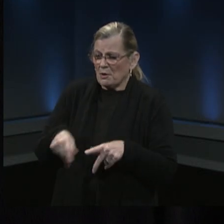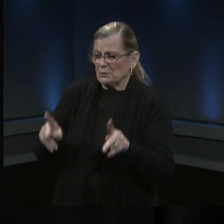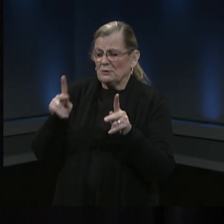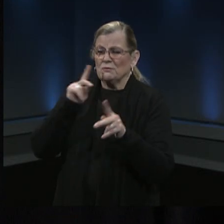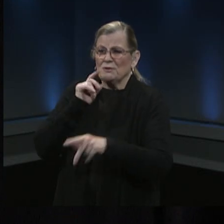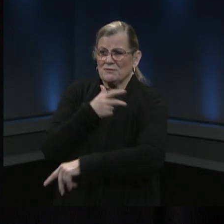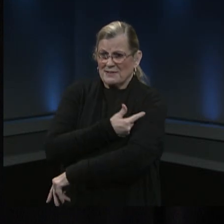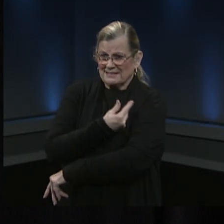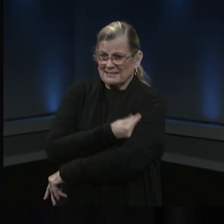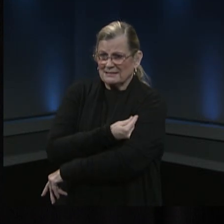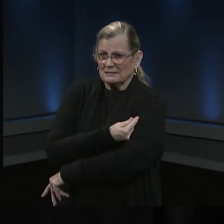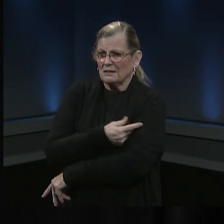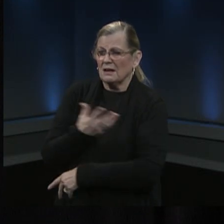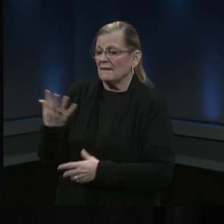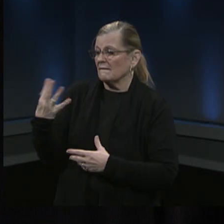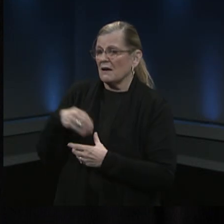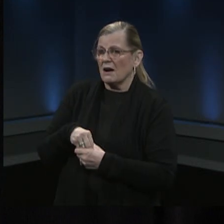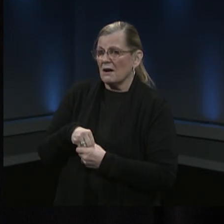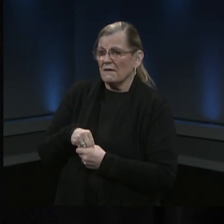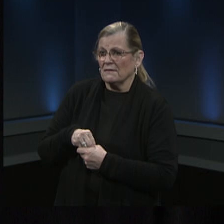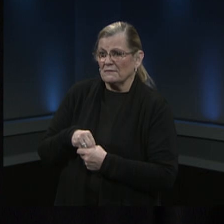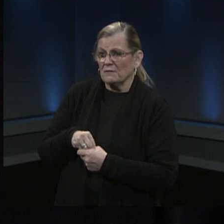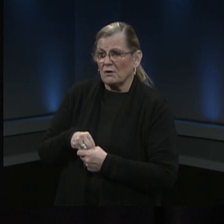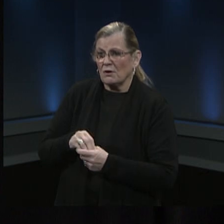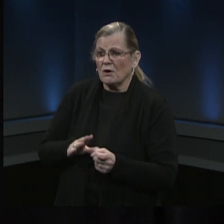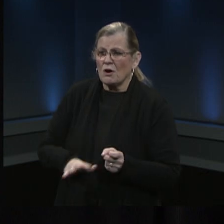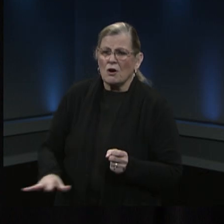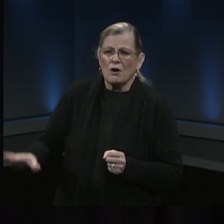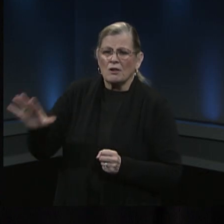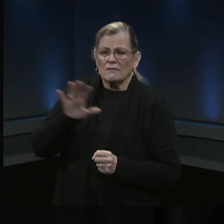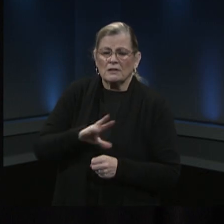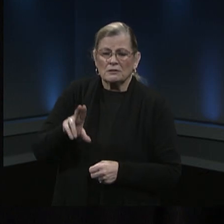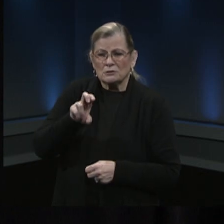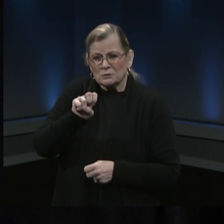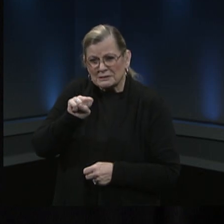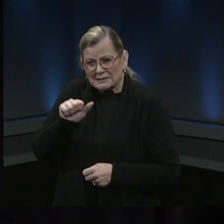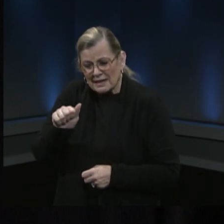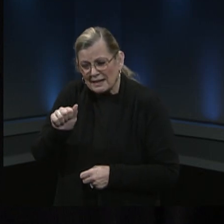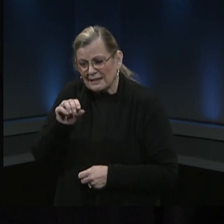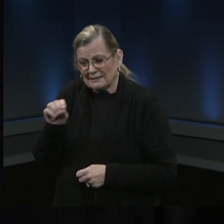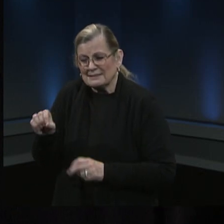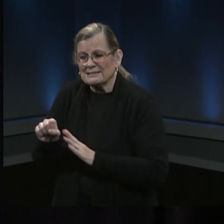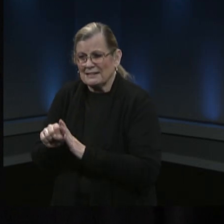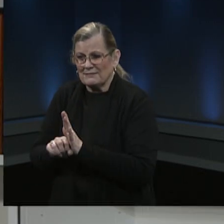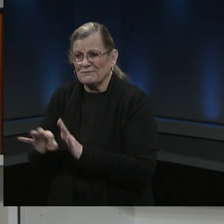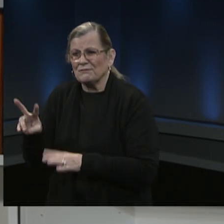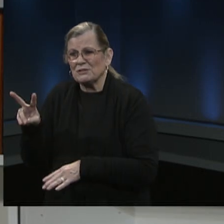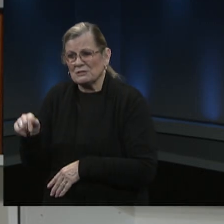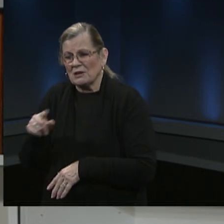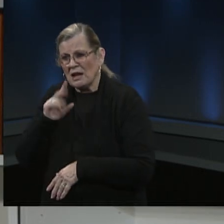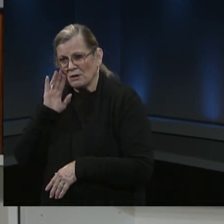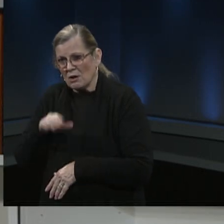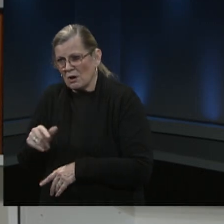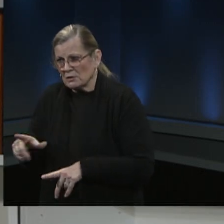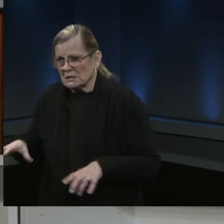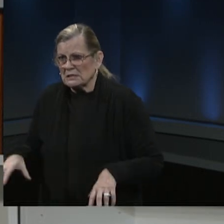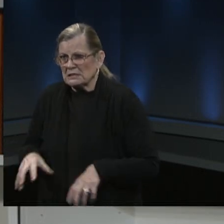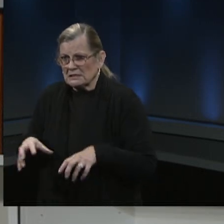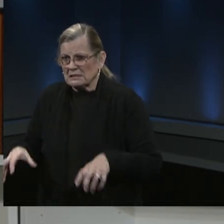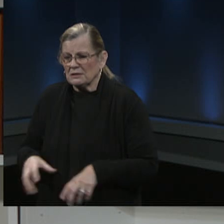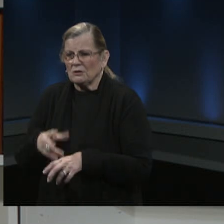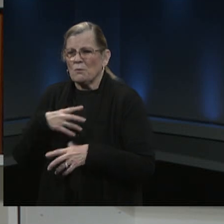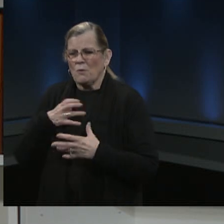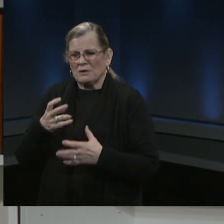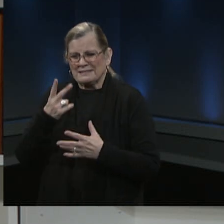movement in our country and our commonwealth to really begin to see the light at the end of the tunnel of this pandemic this